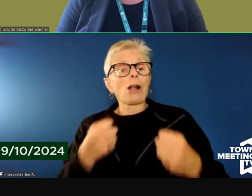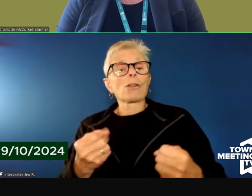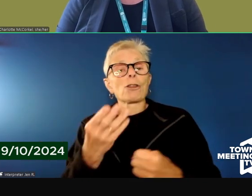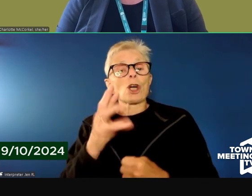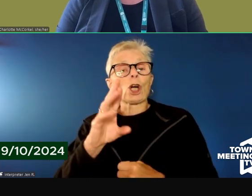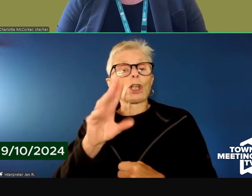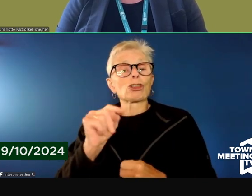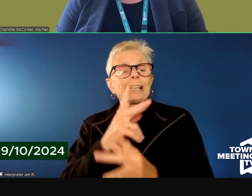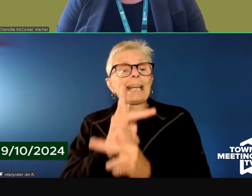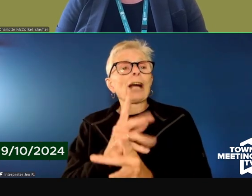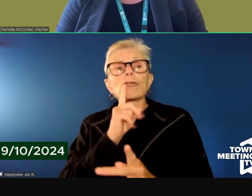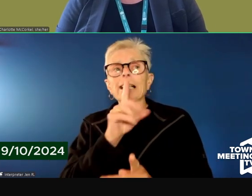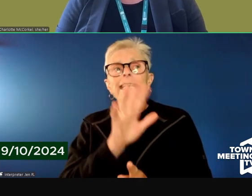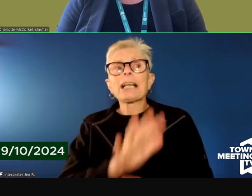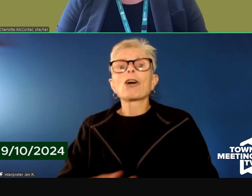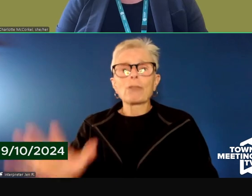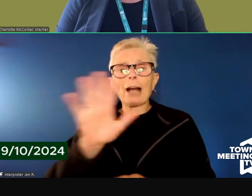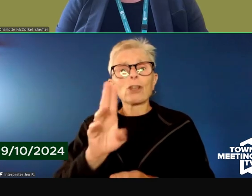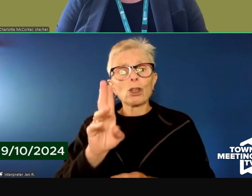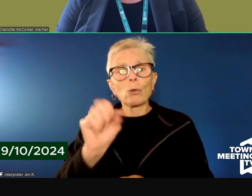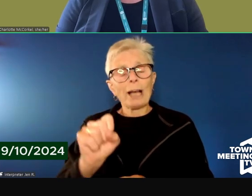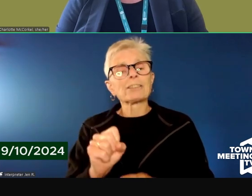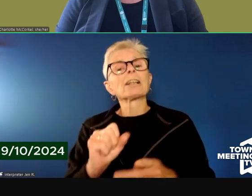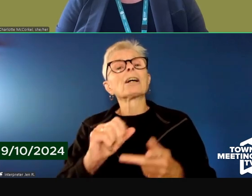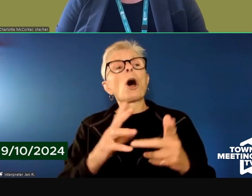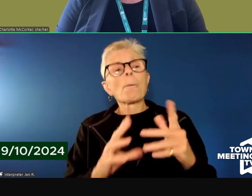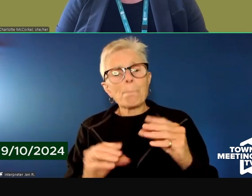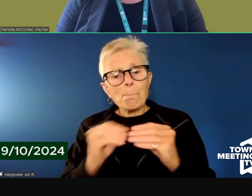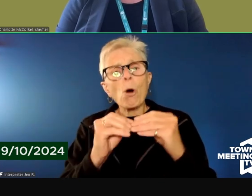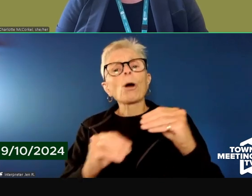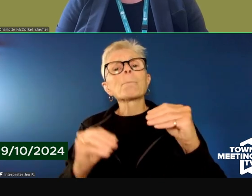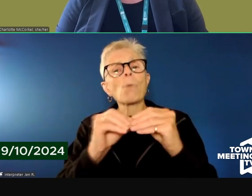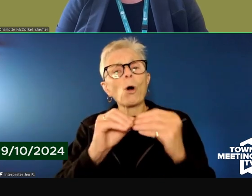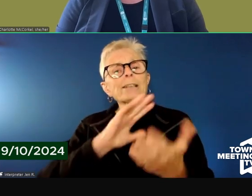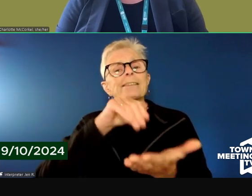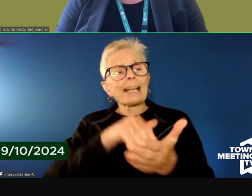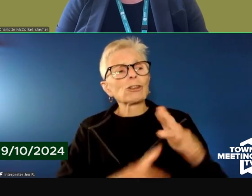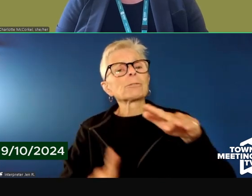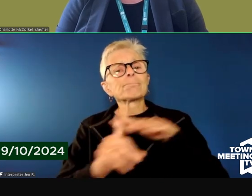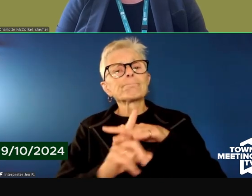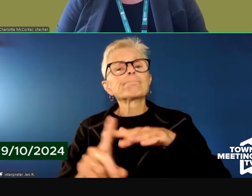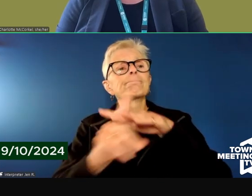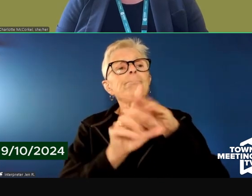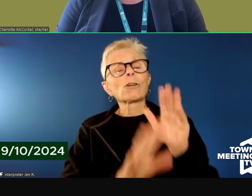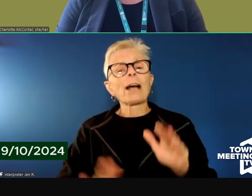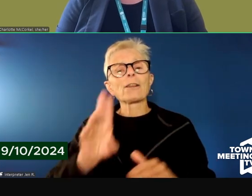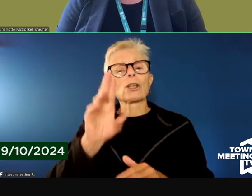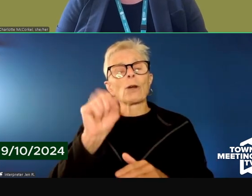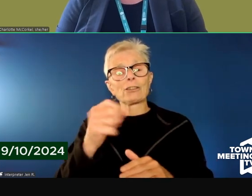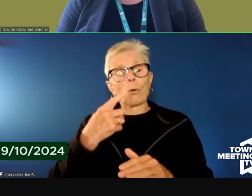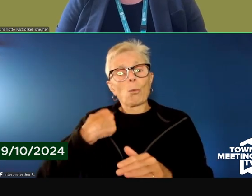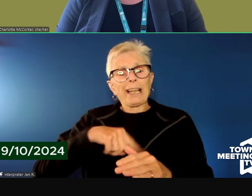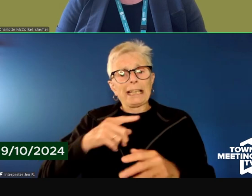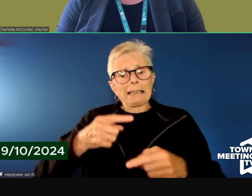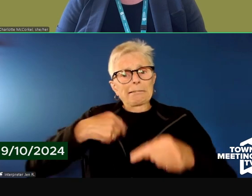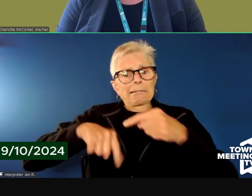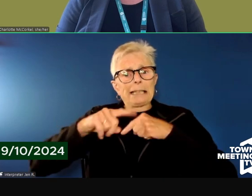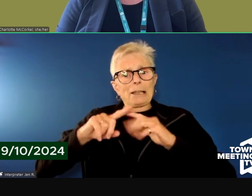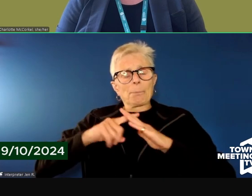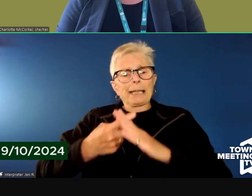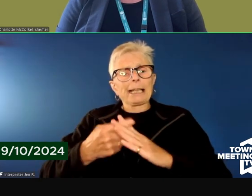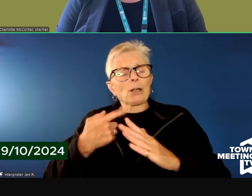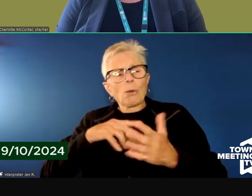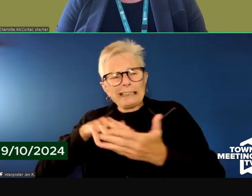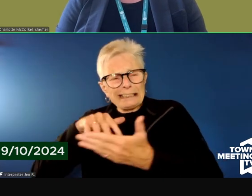country and is becoming more common. And so very early in our process, we did research on a number of different national